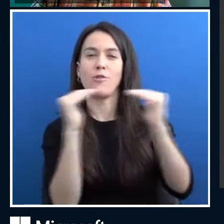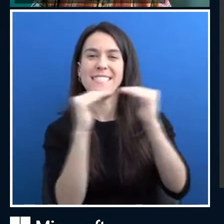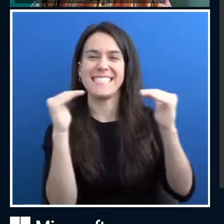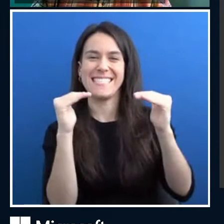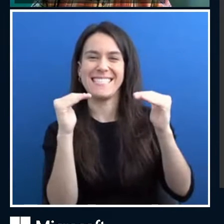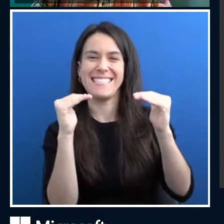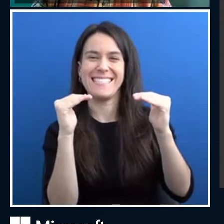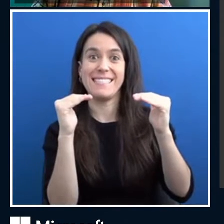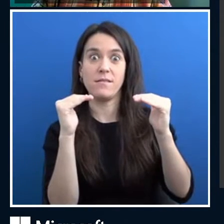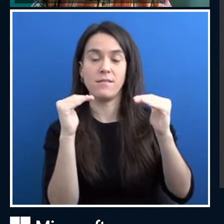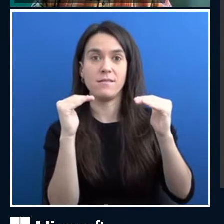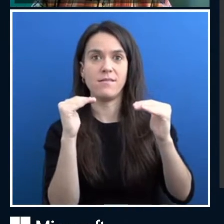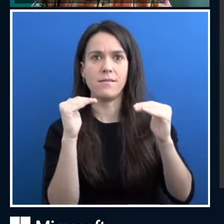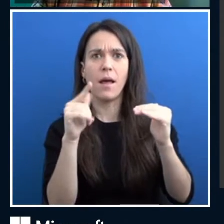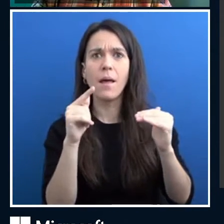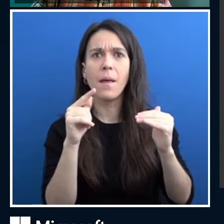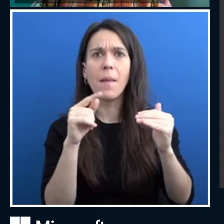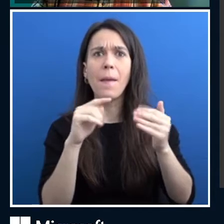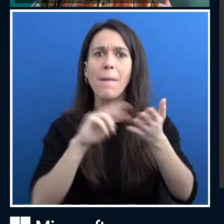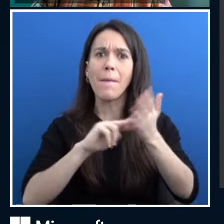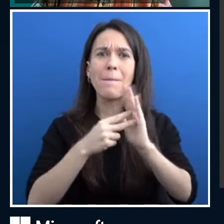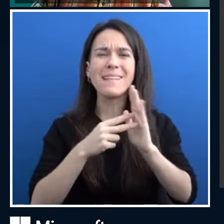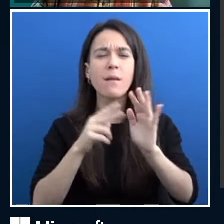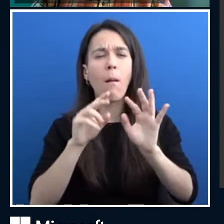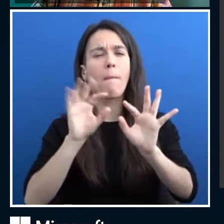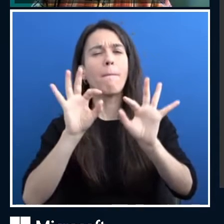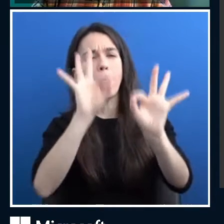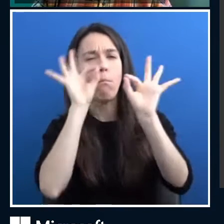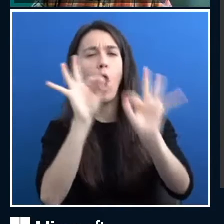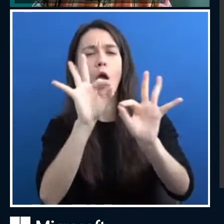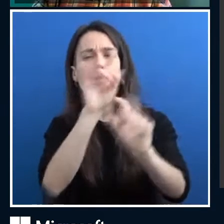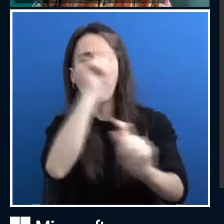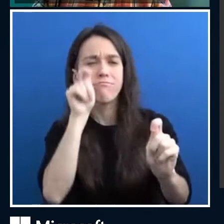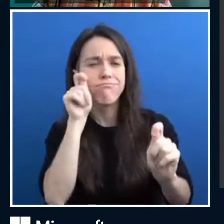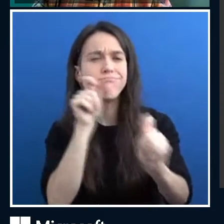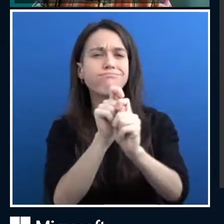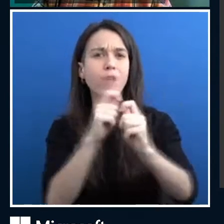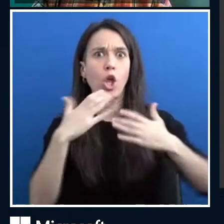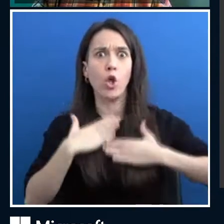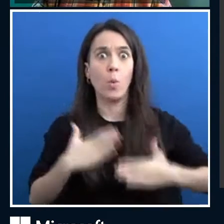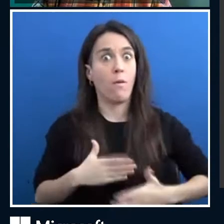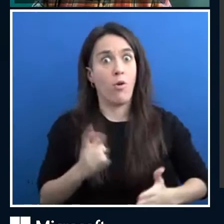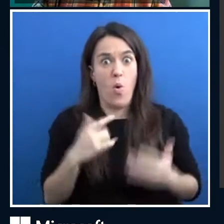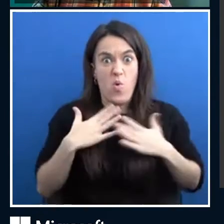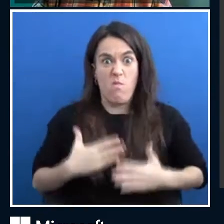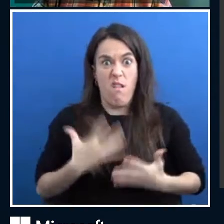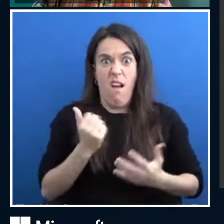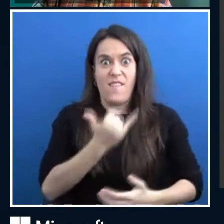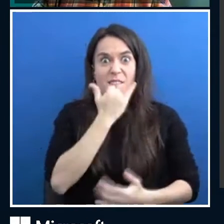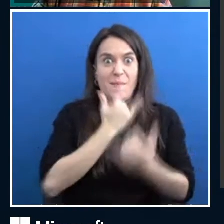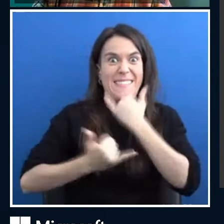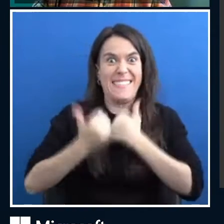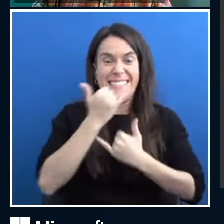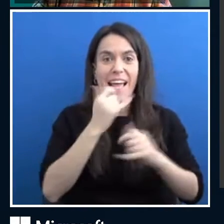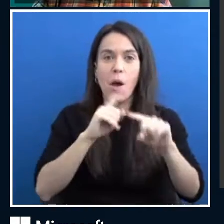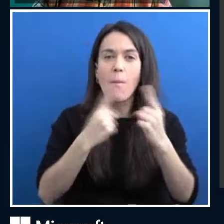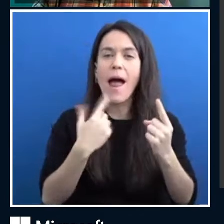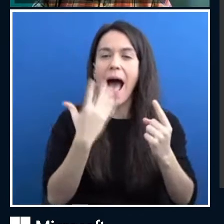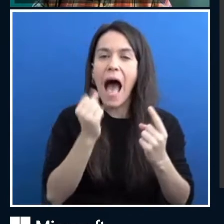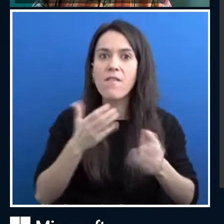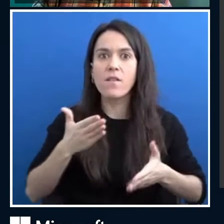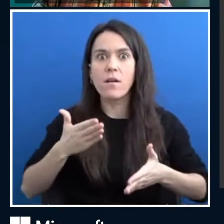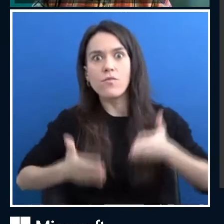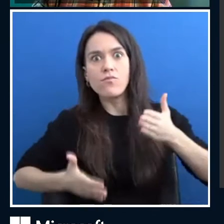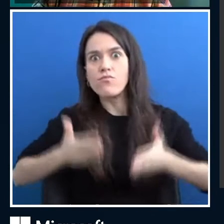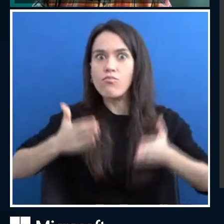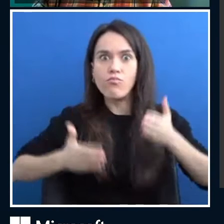not necessarily mean it's perfect, because we actually make mistakes as humans. But we got to human parity in image recognition and voice recognition